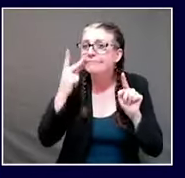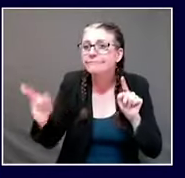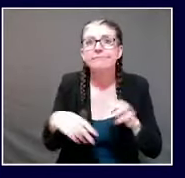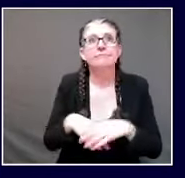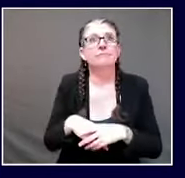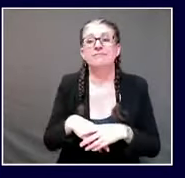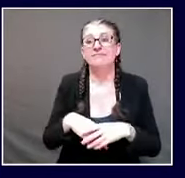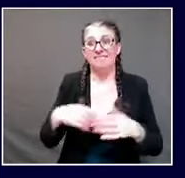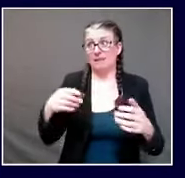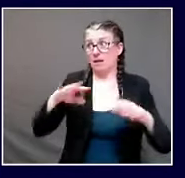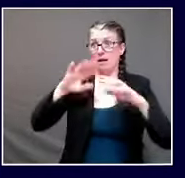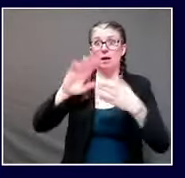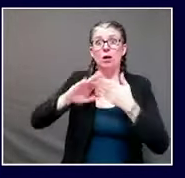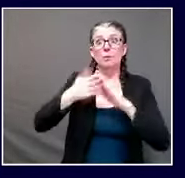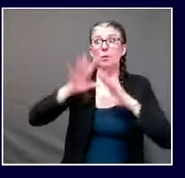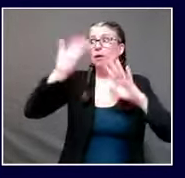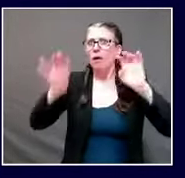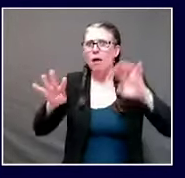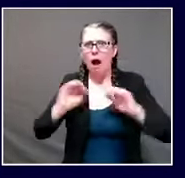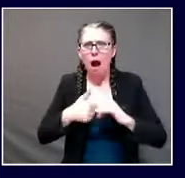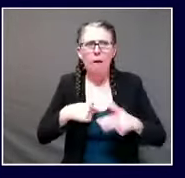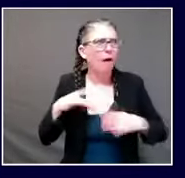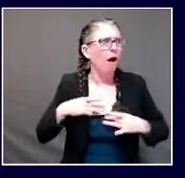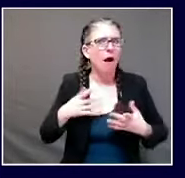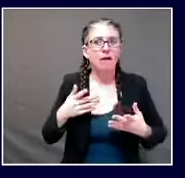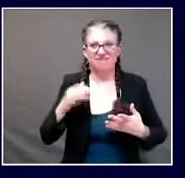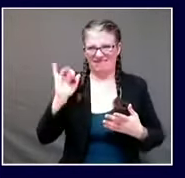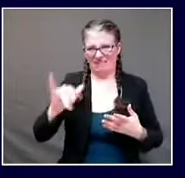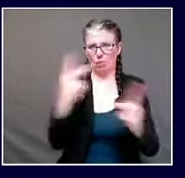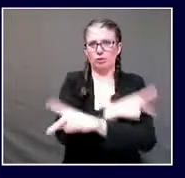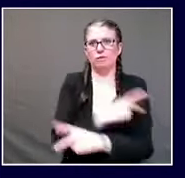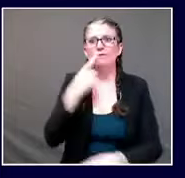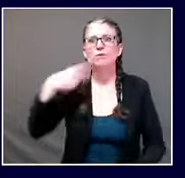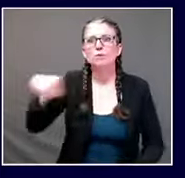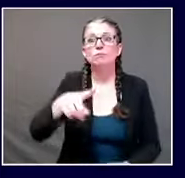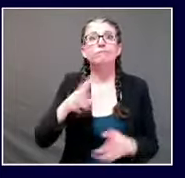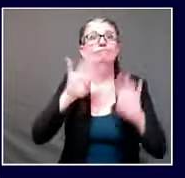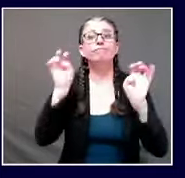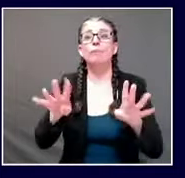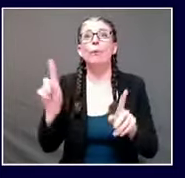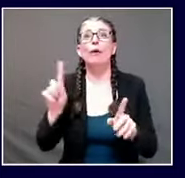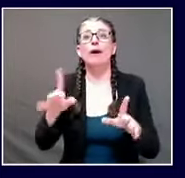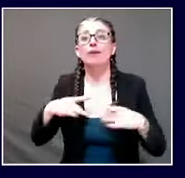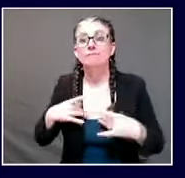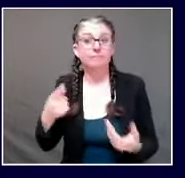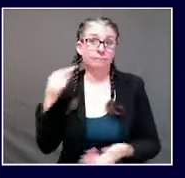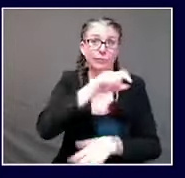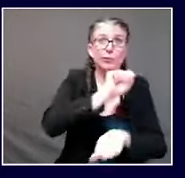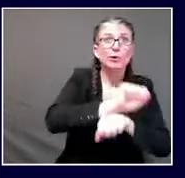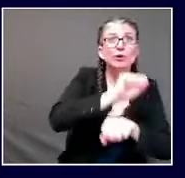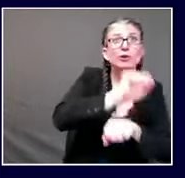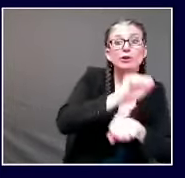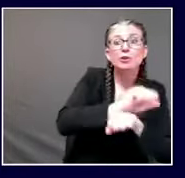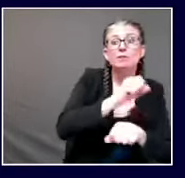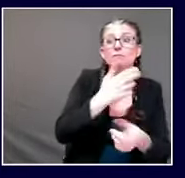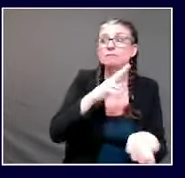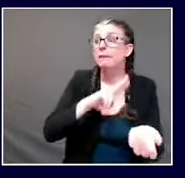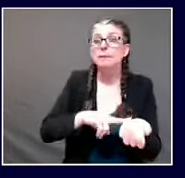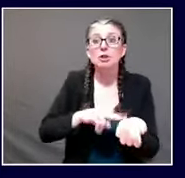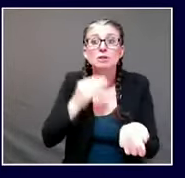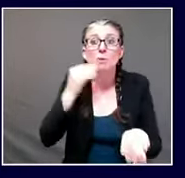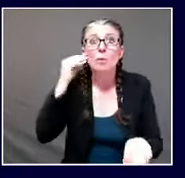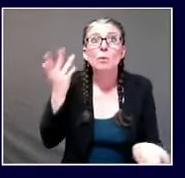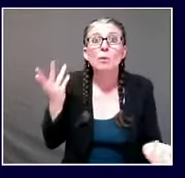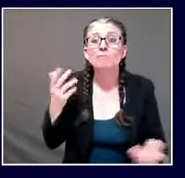that those individuals go to their workplaces in long-term care facilities or in restaurants and thus cause outbreaks